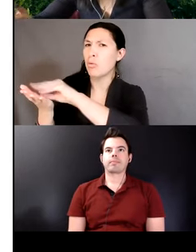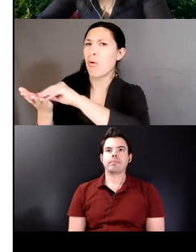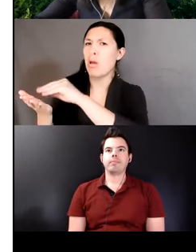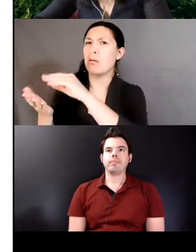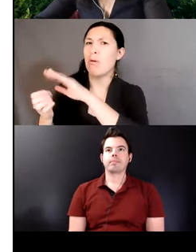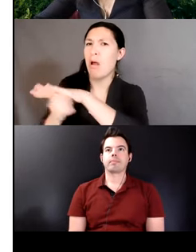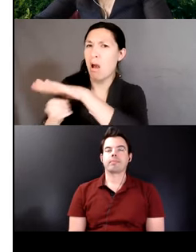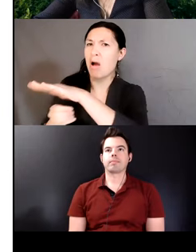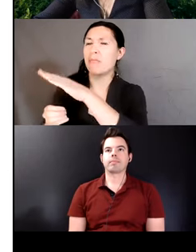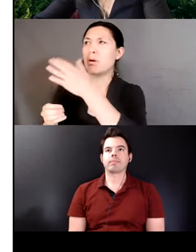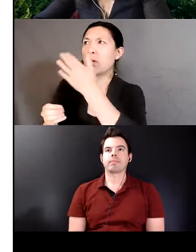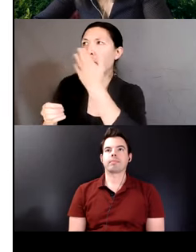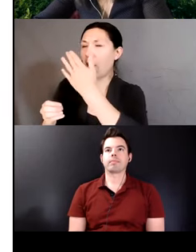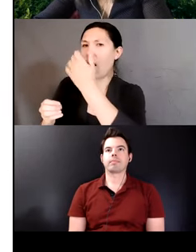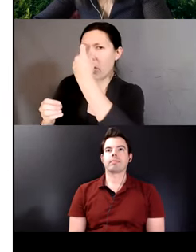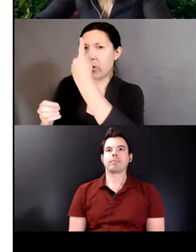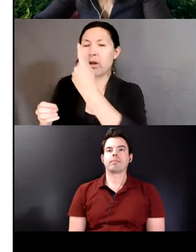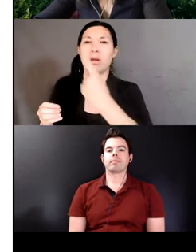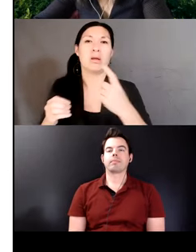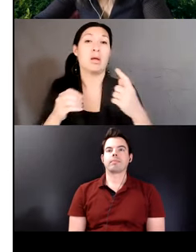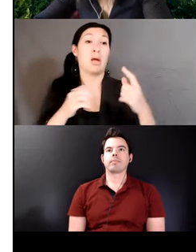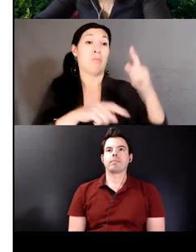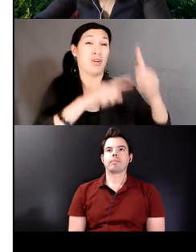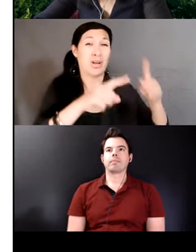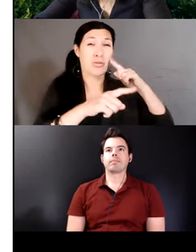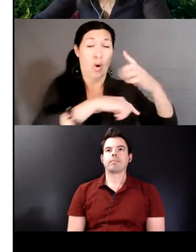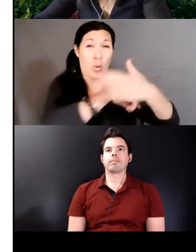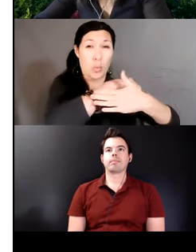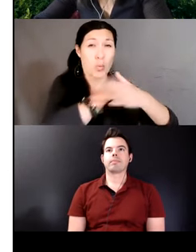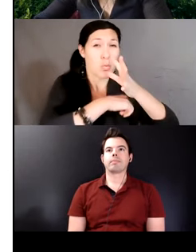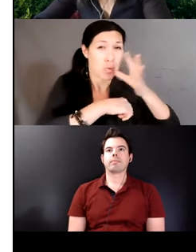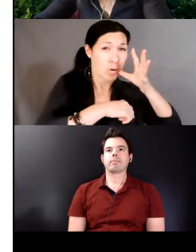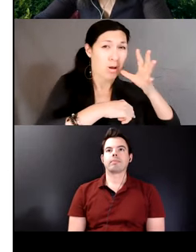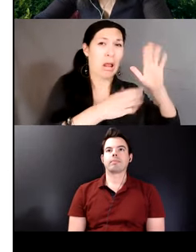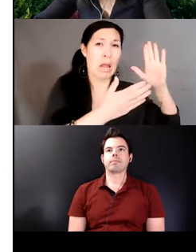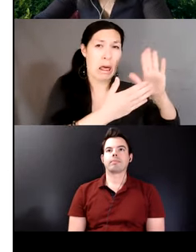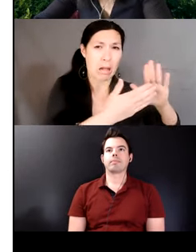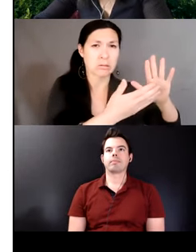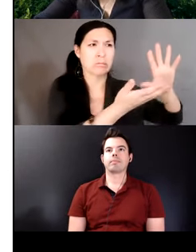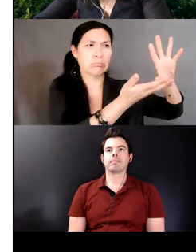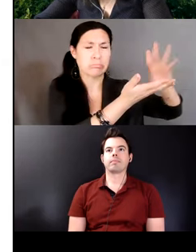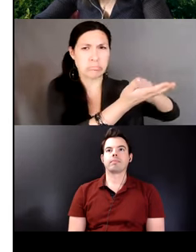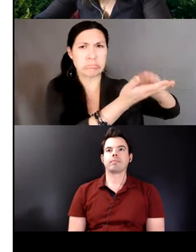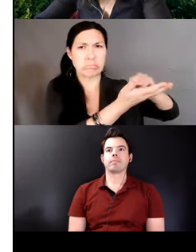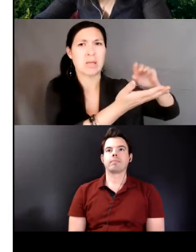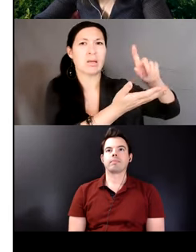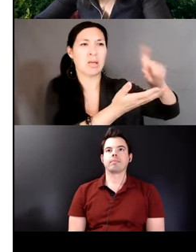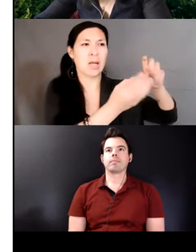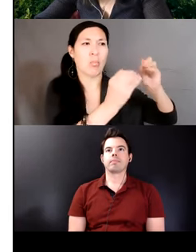understood. But variation in rural towns is less documented and rural varieties have